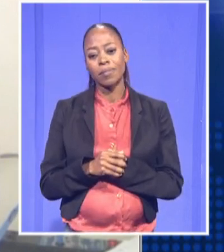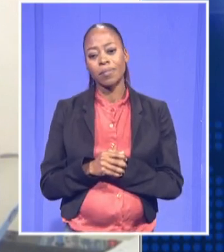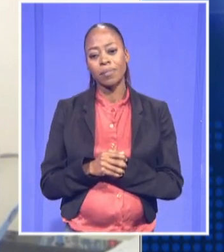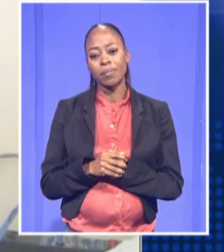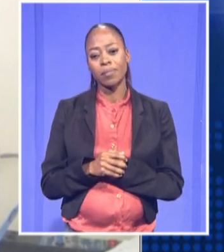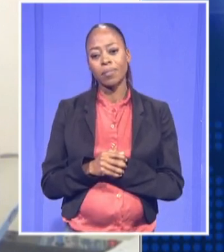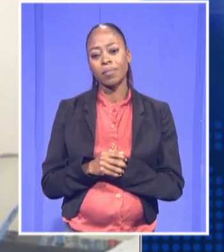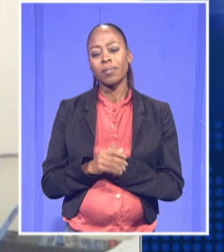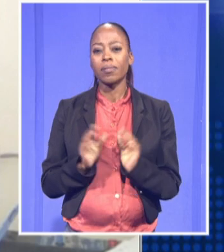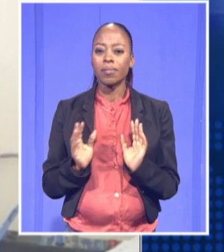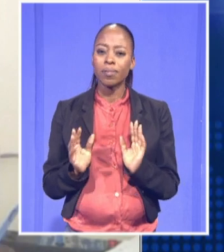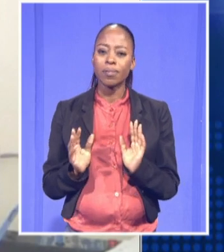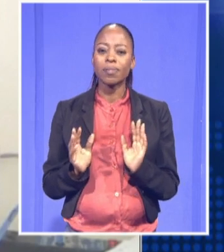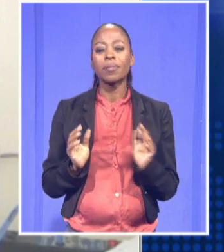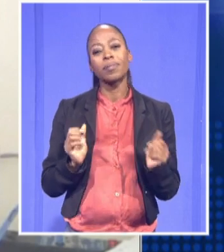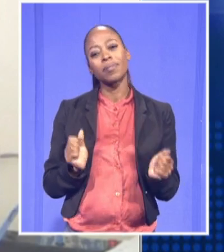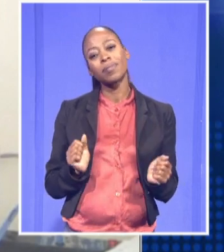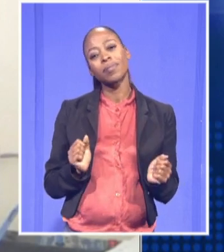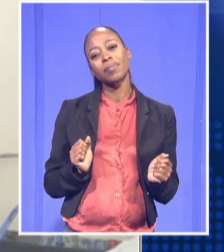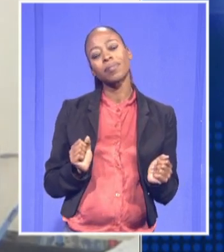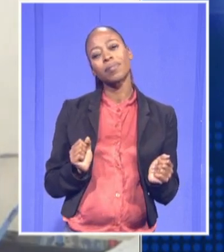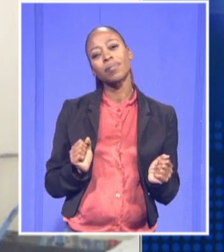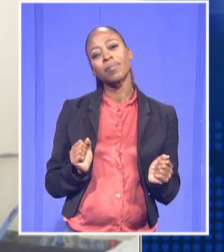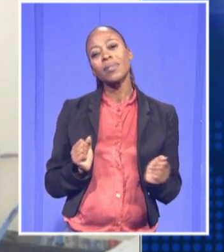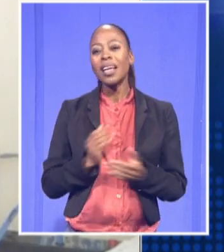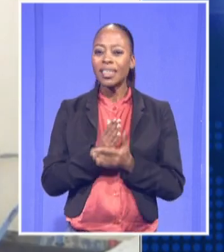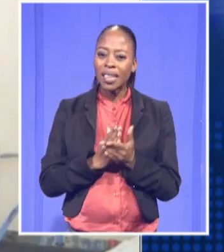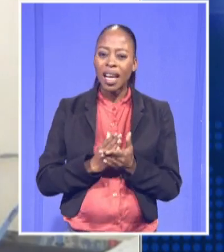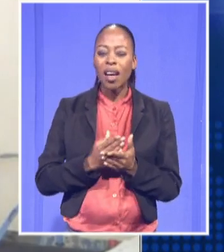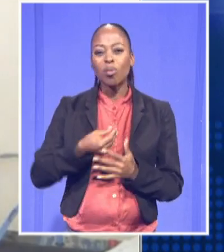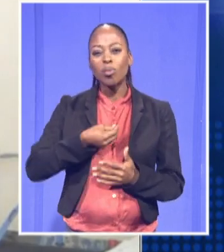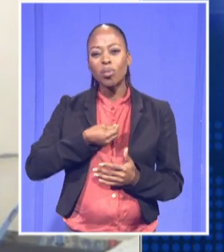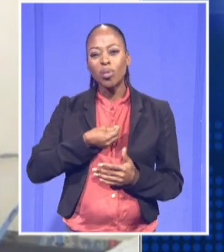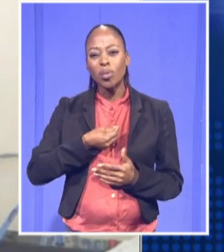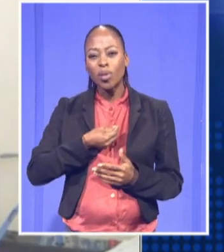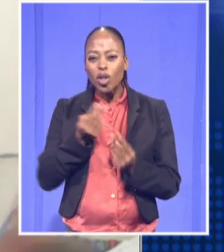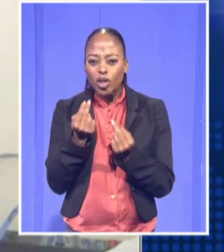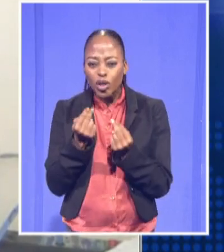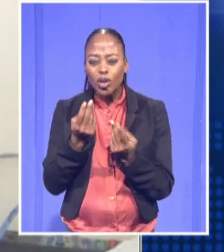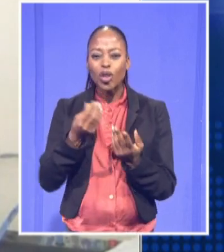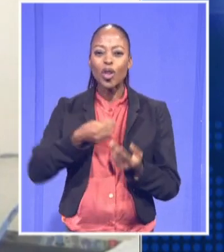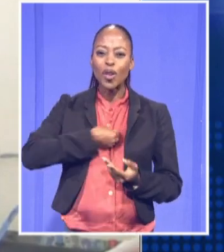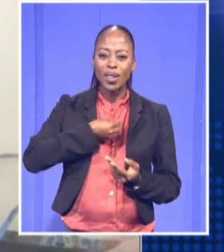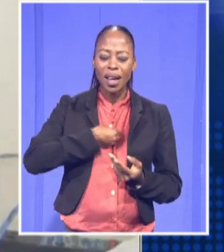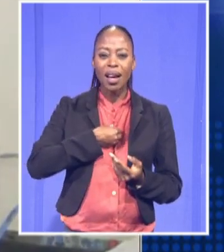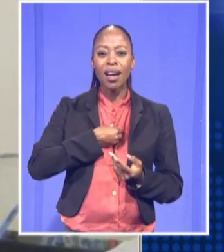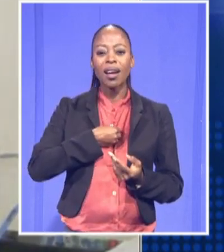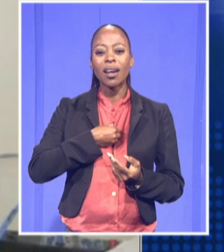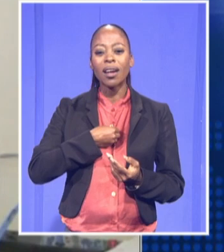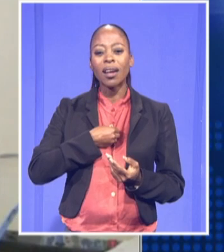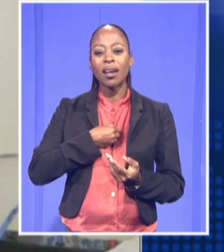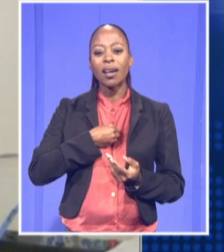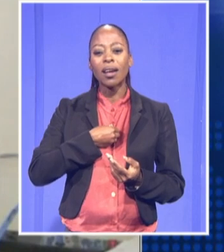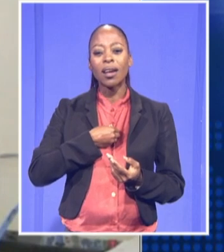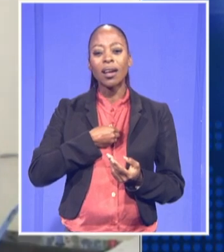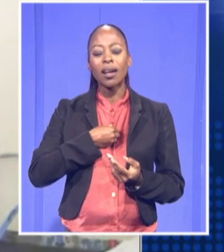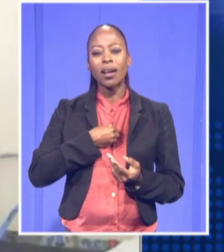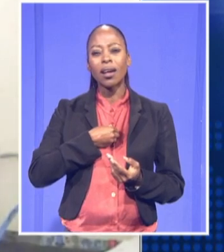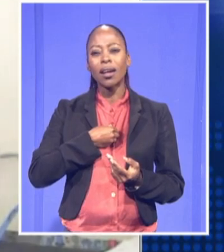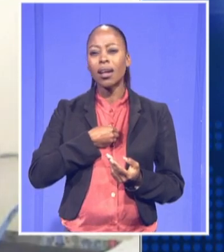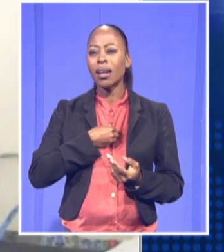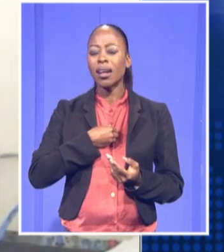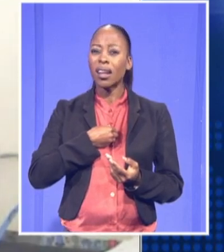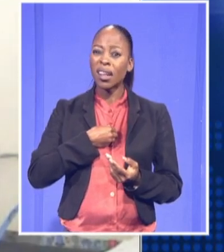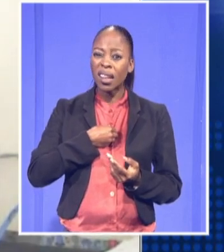some of the young stars would be some of the bigger stars known to us much bigger than our